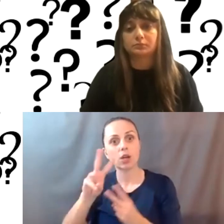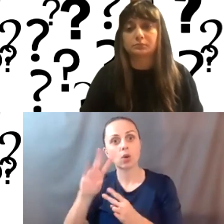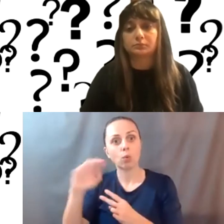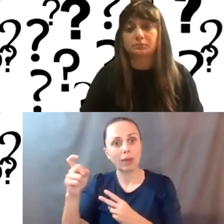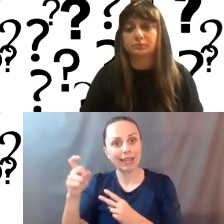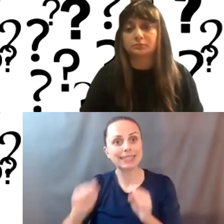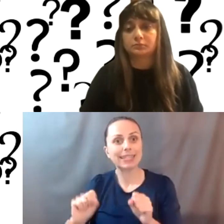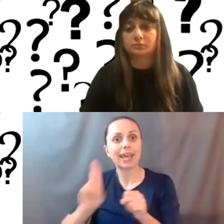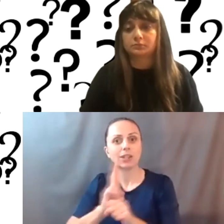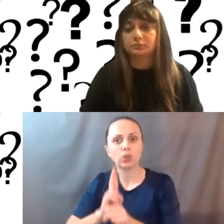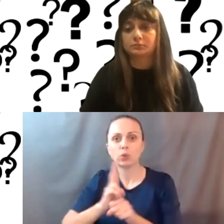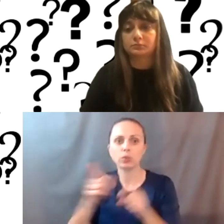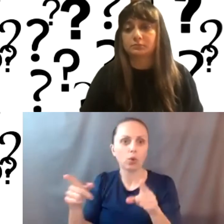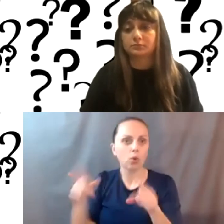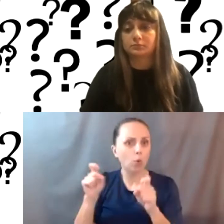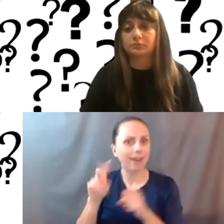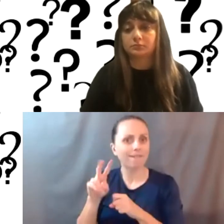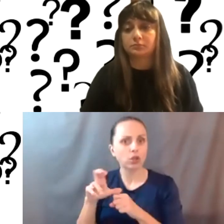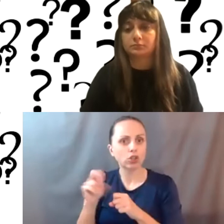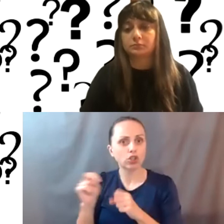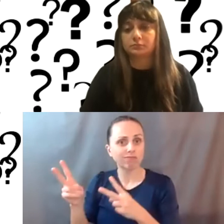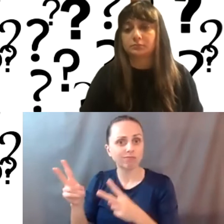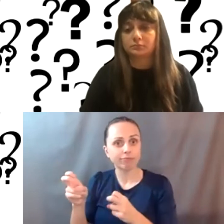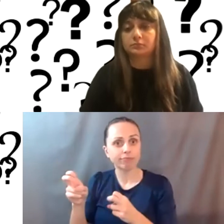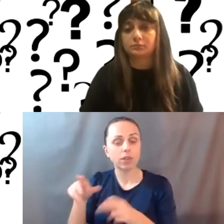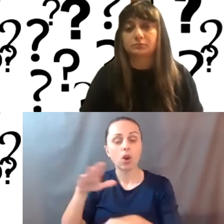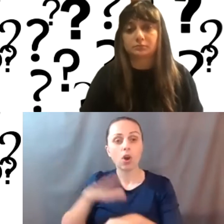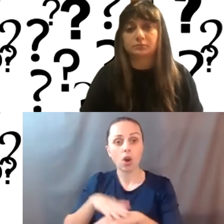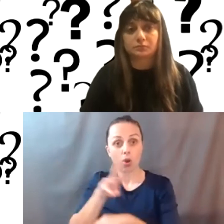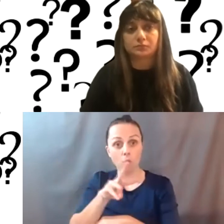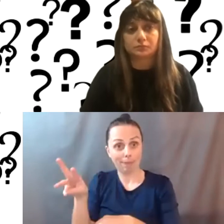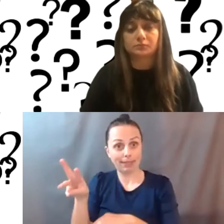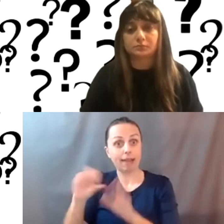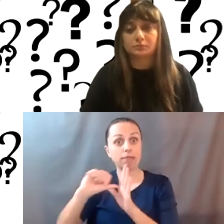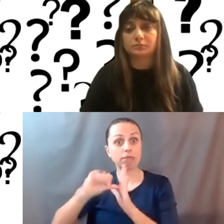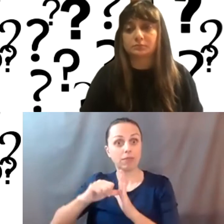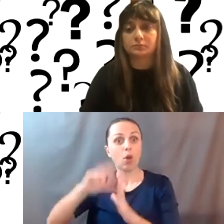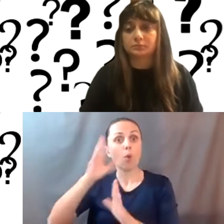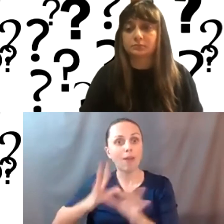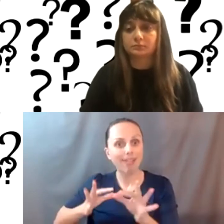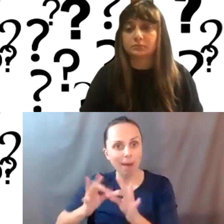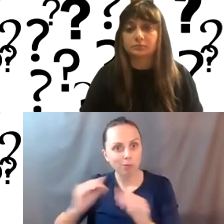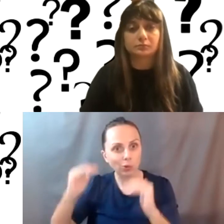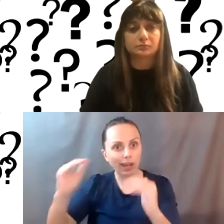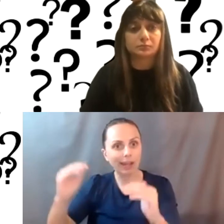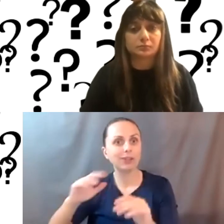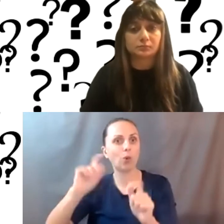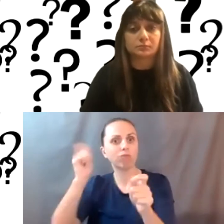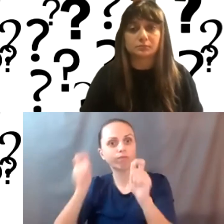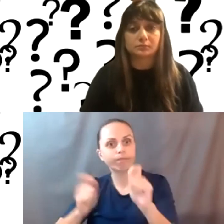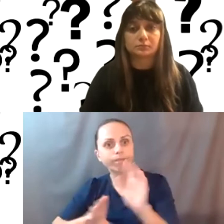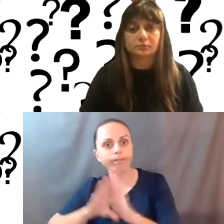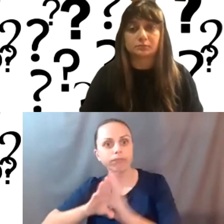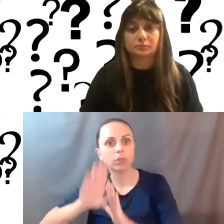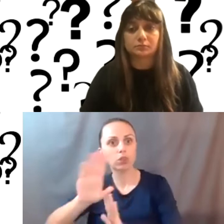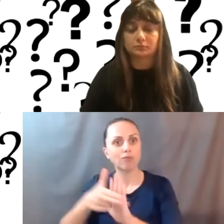quick, um, you know, version and, you know, indicate on that site that it is going to be upgraded or you're, you're, you're redoing your, your,